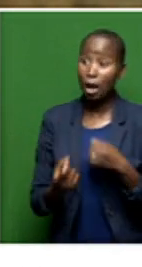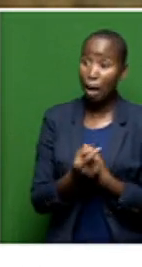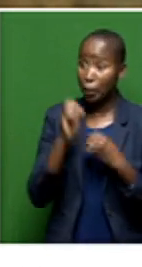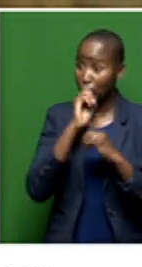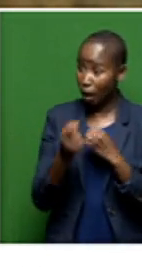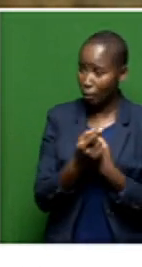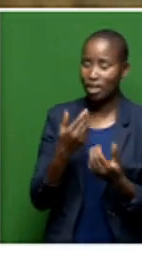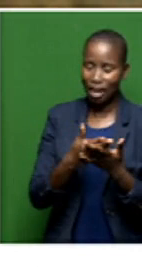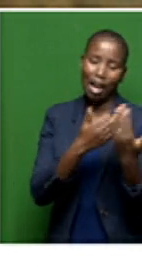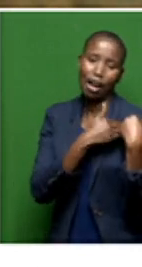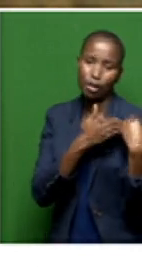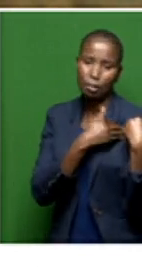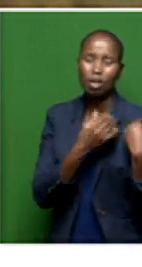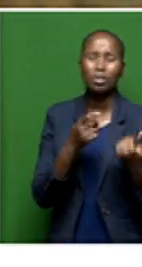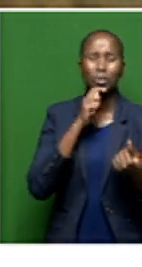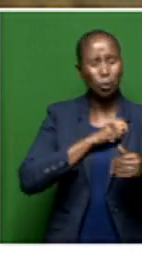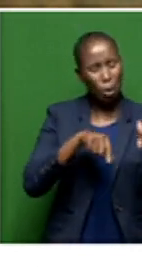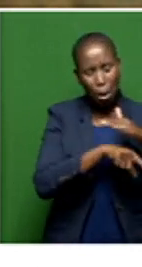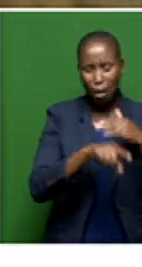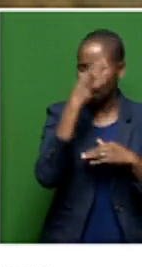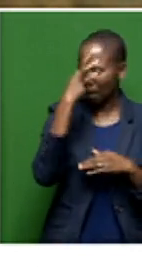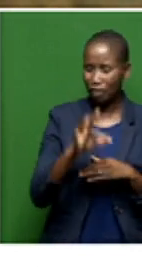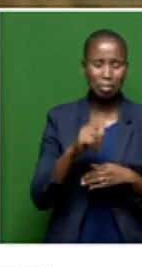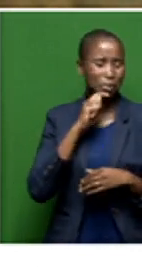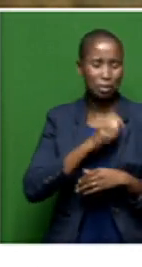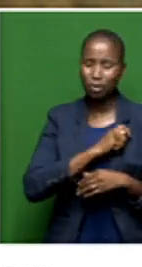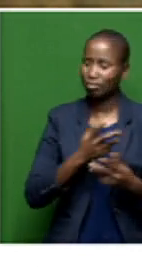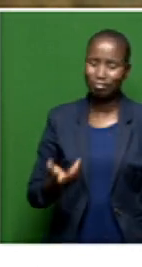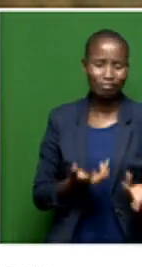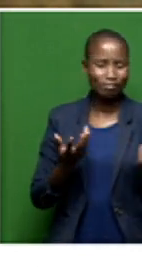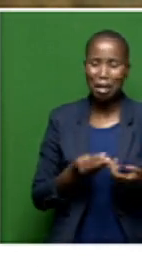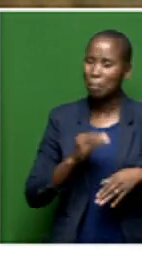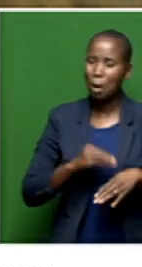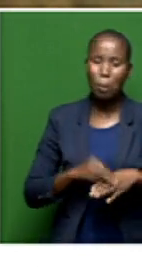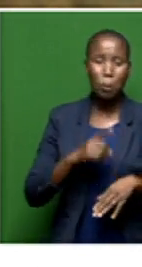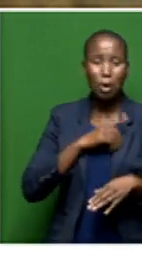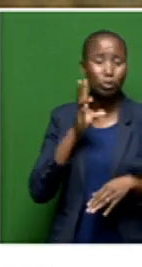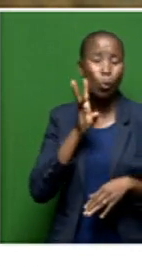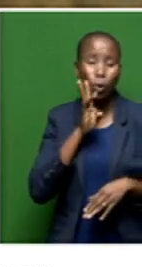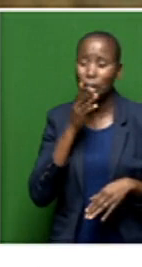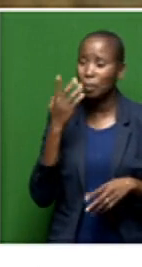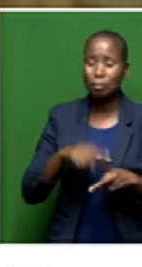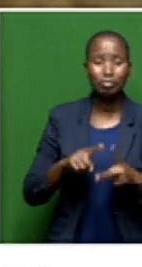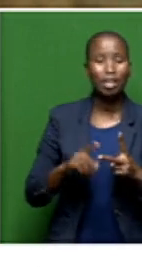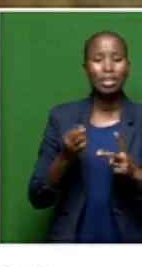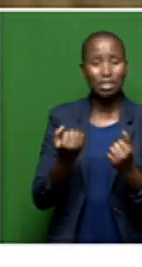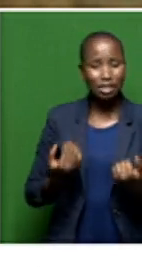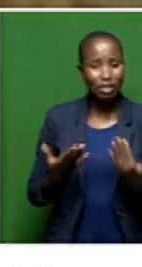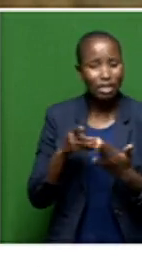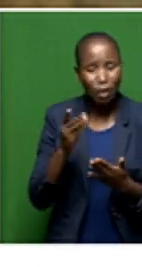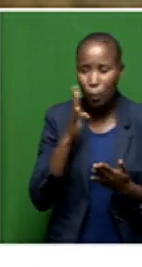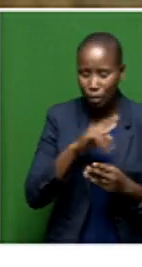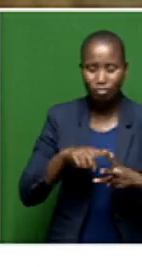I mean, the state of local government in the province is upholding water. We're talking about water. We're talking about service delivery. We're talking about refuse